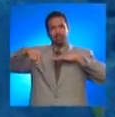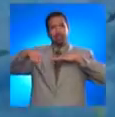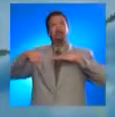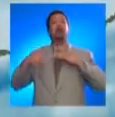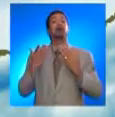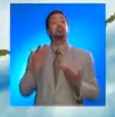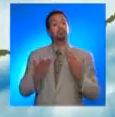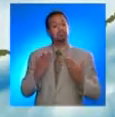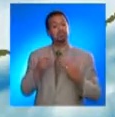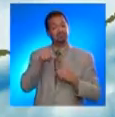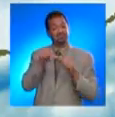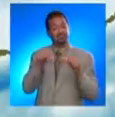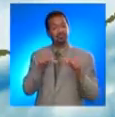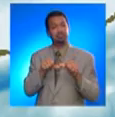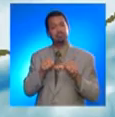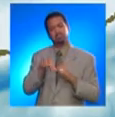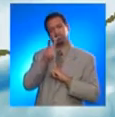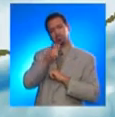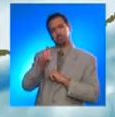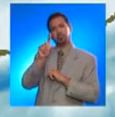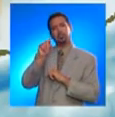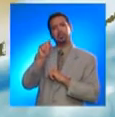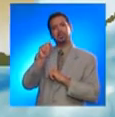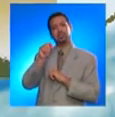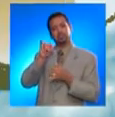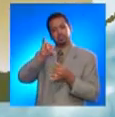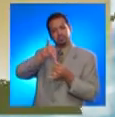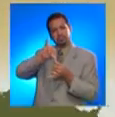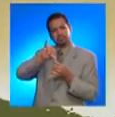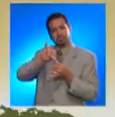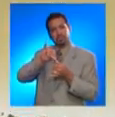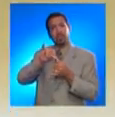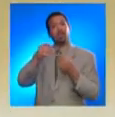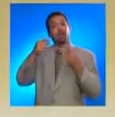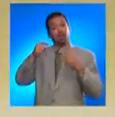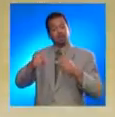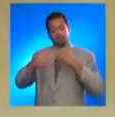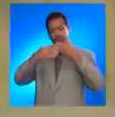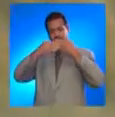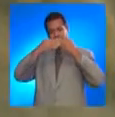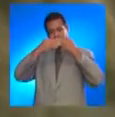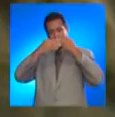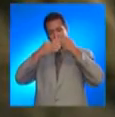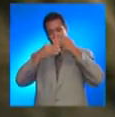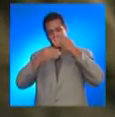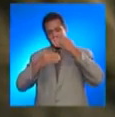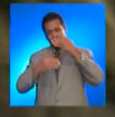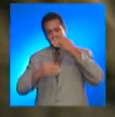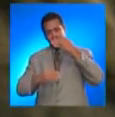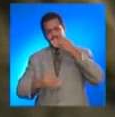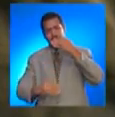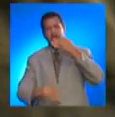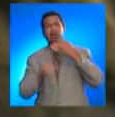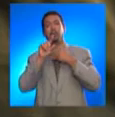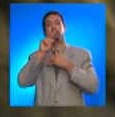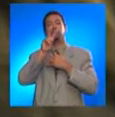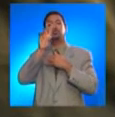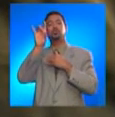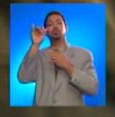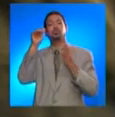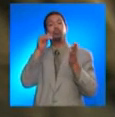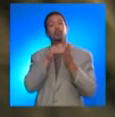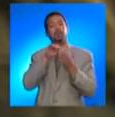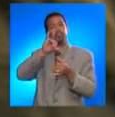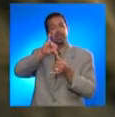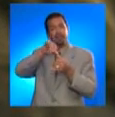It is estimated that its volume was around 220 cubic miles and that it dropped 28,000 feet into the